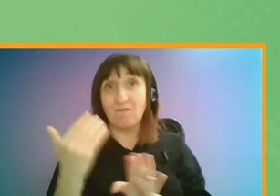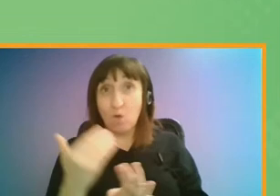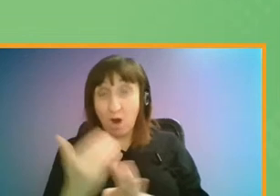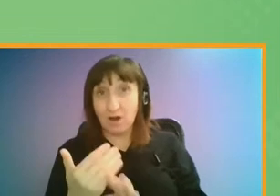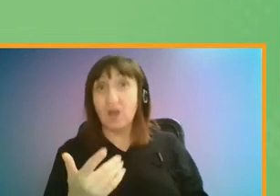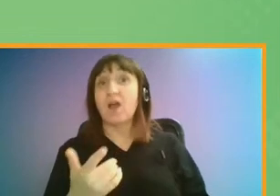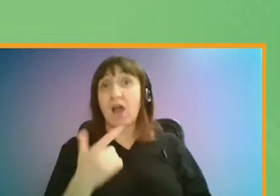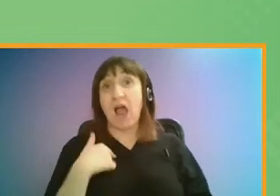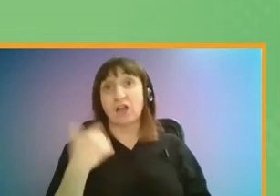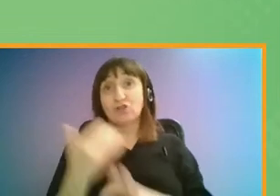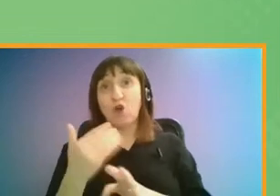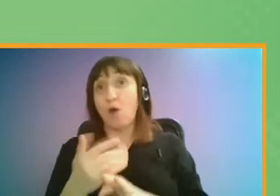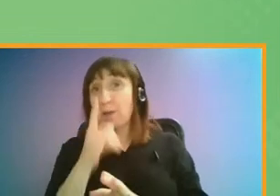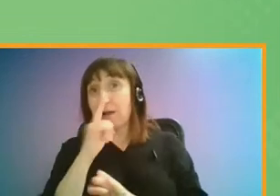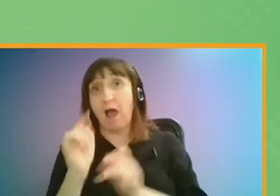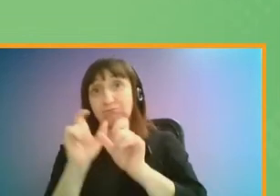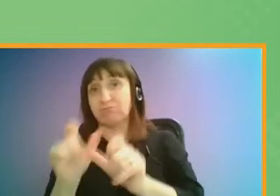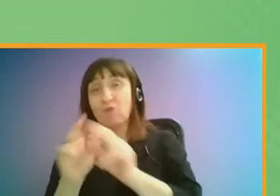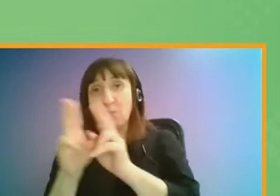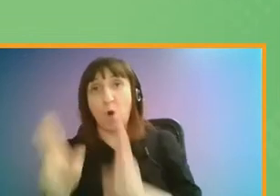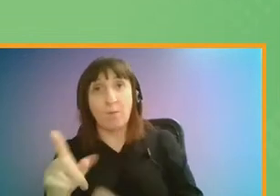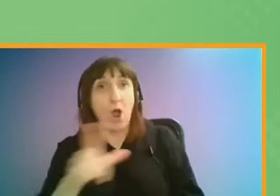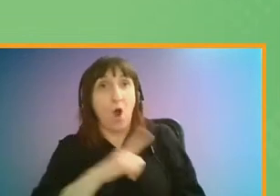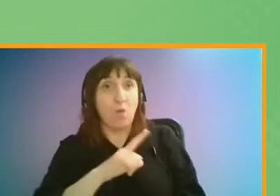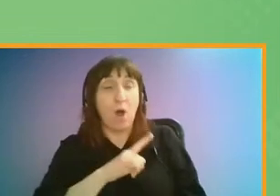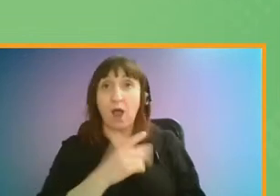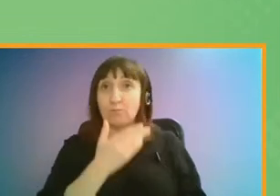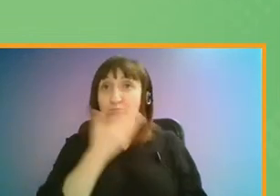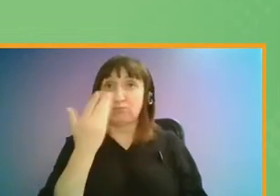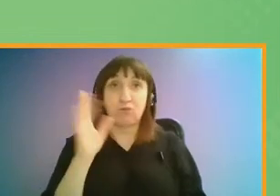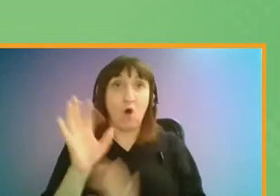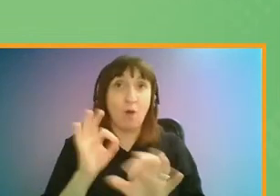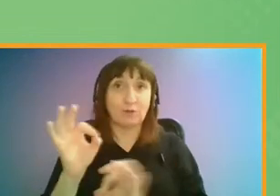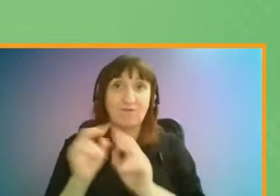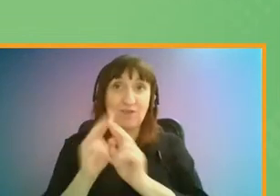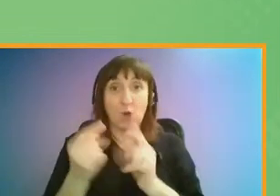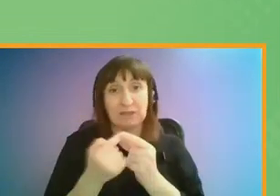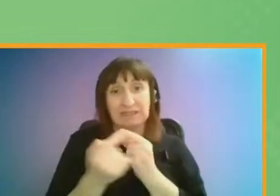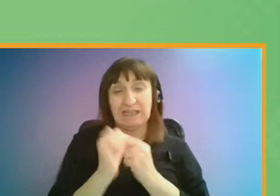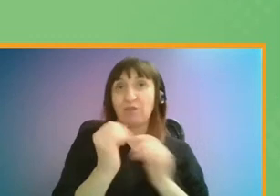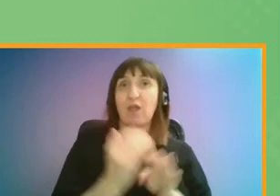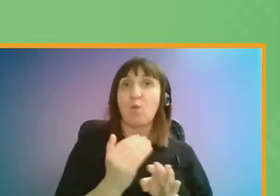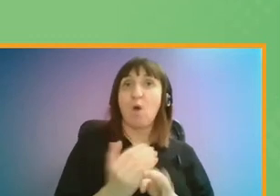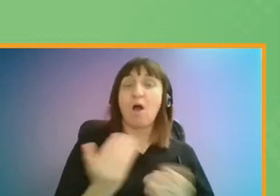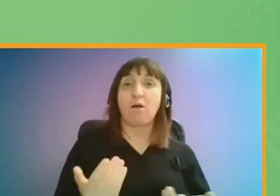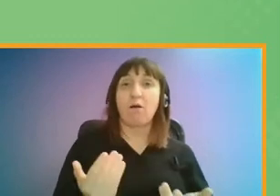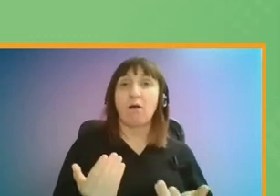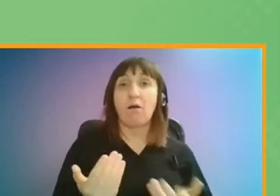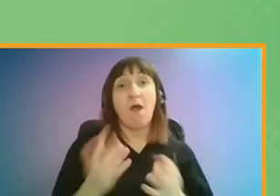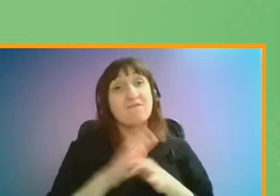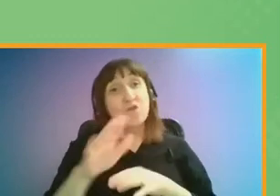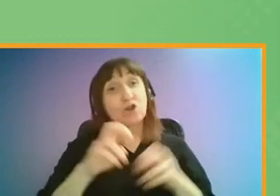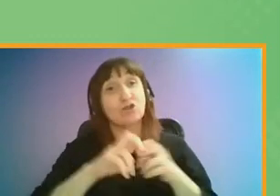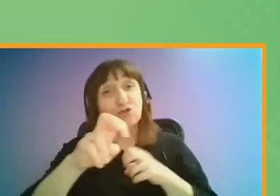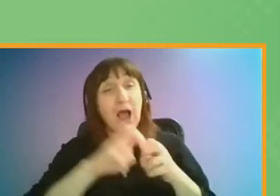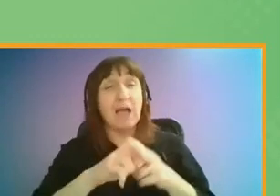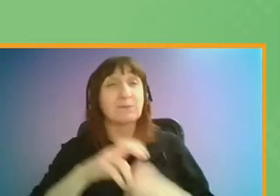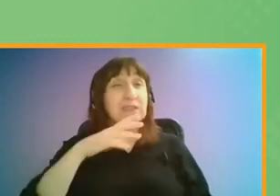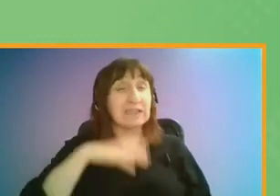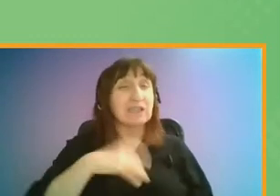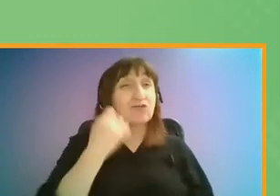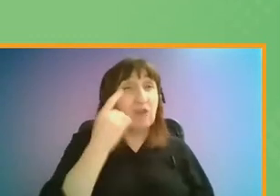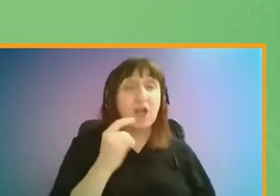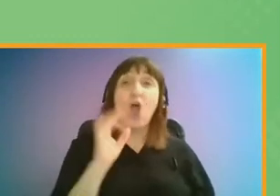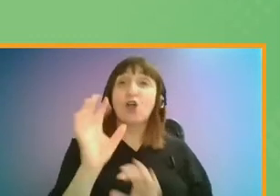and doing jobs that can't be done from home simply because there is no affordable option for housing closer to work. Future transport services need to recognise